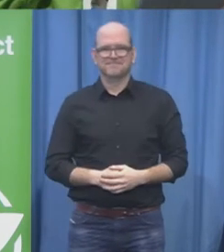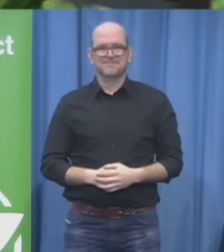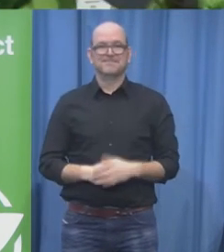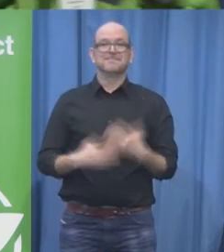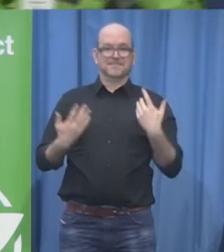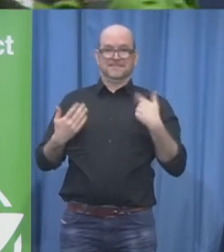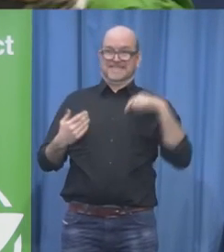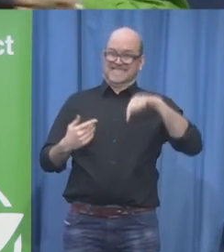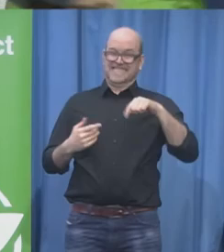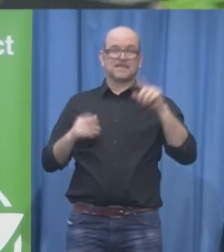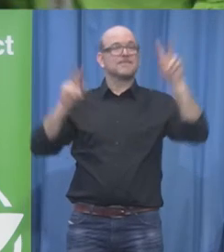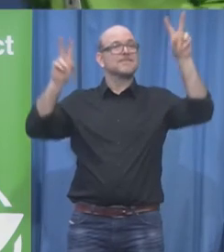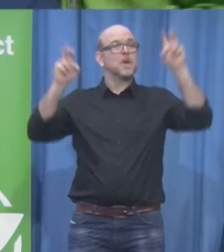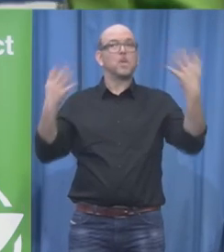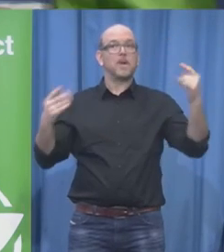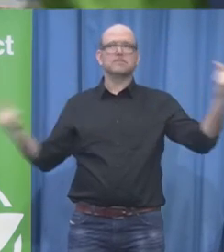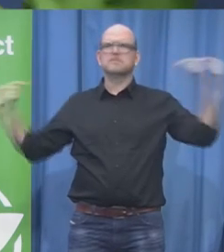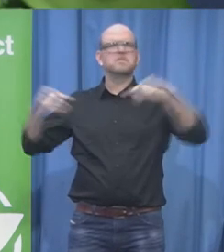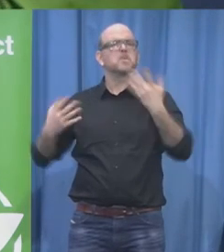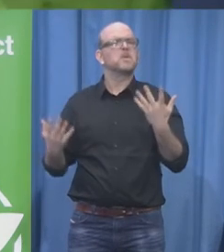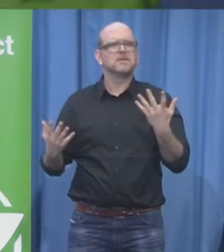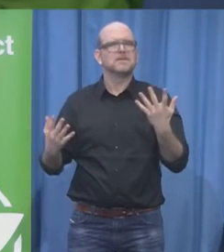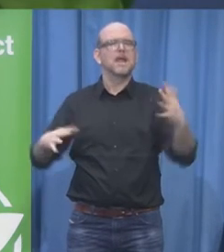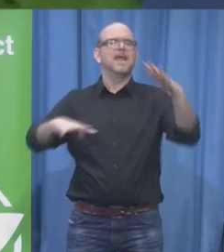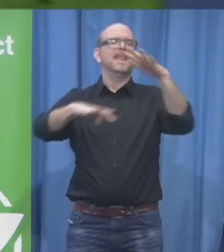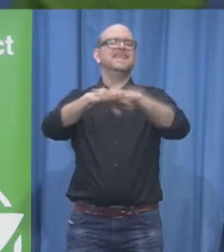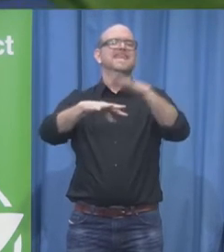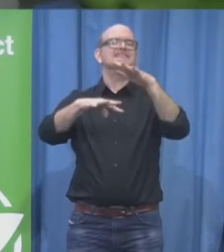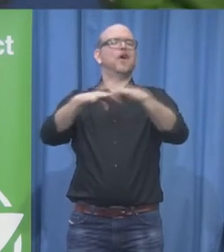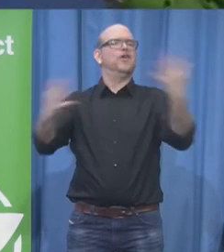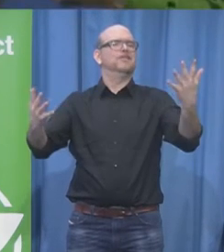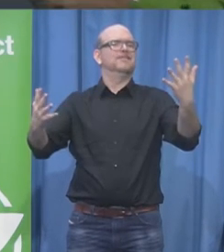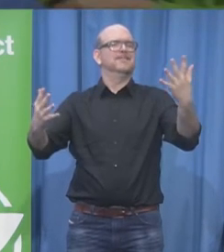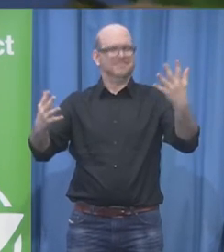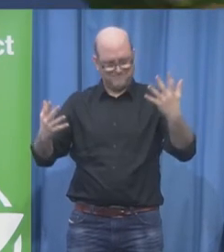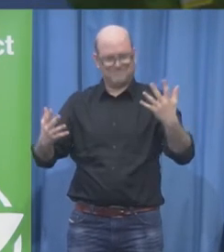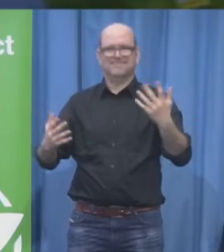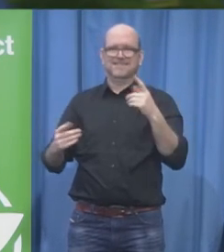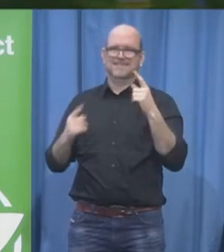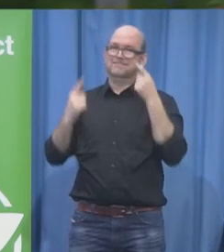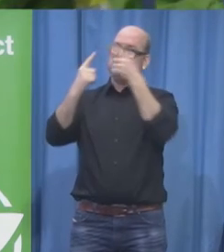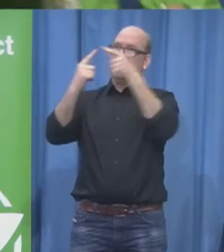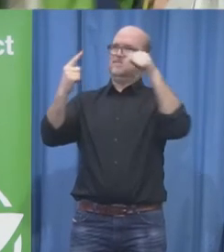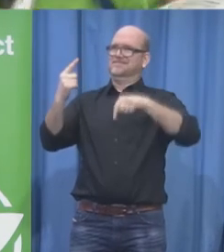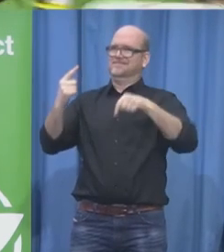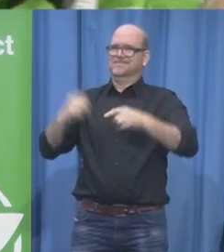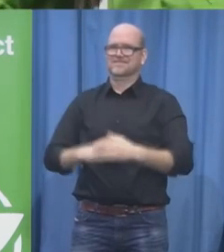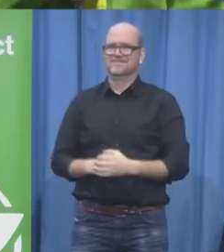so I just want to yes because of clap we're all about clapping today and all by positively now I want to